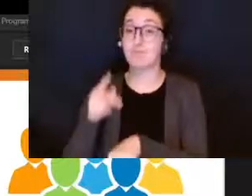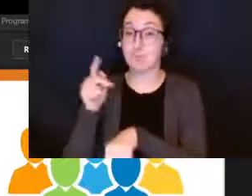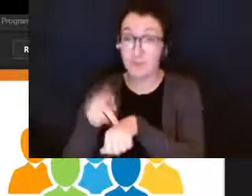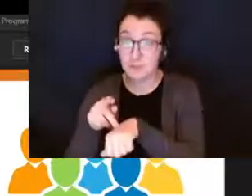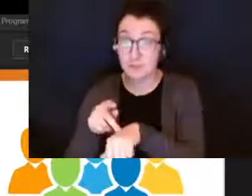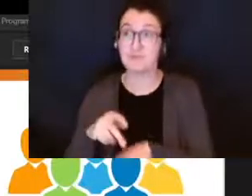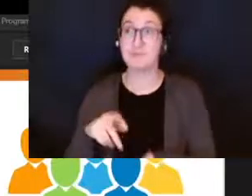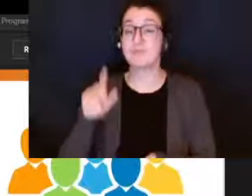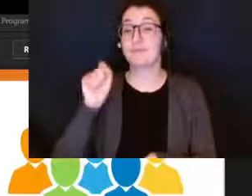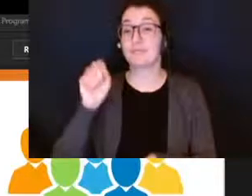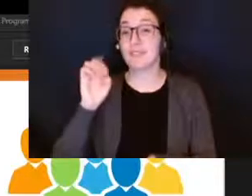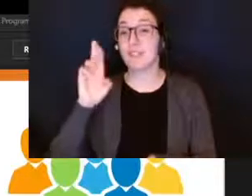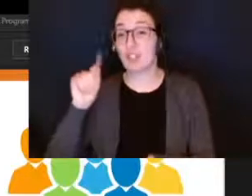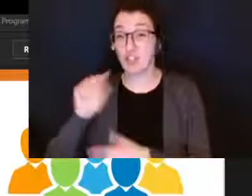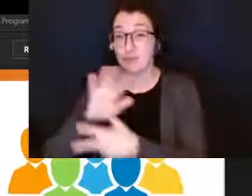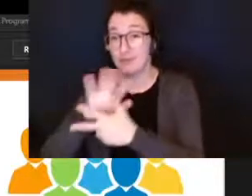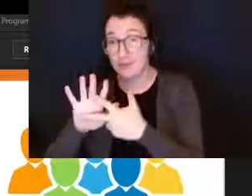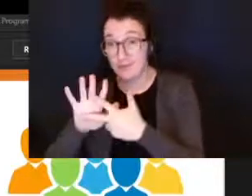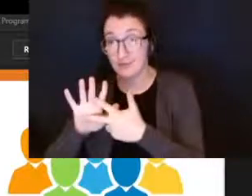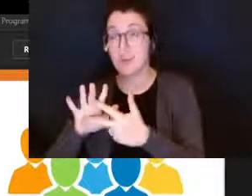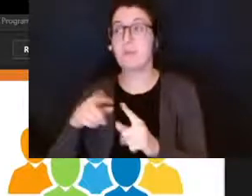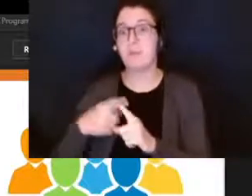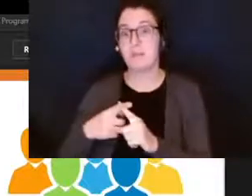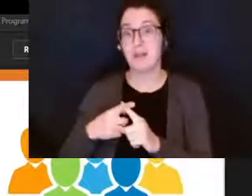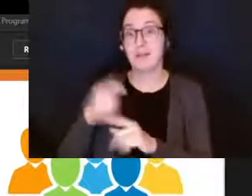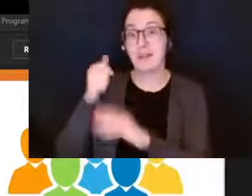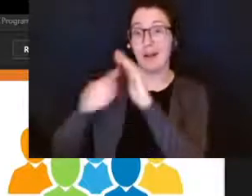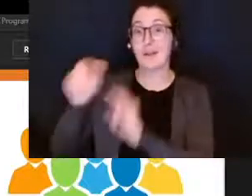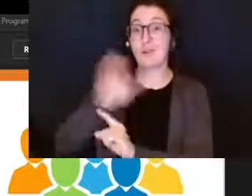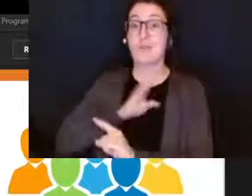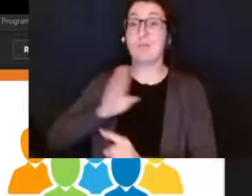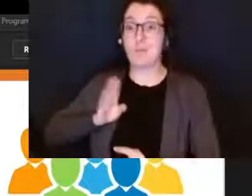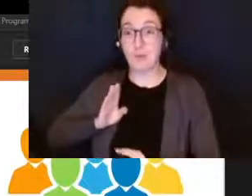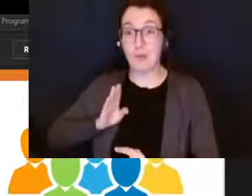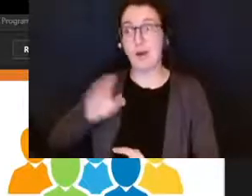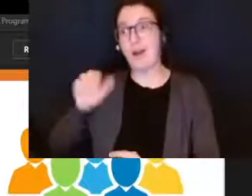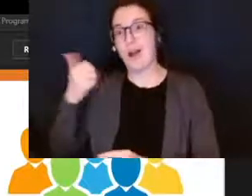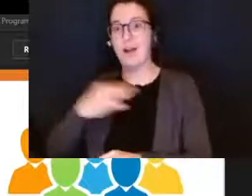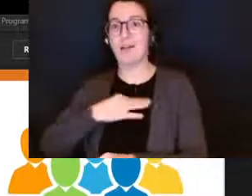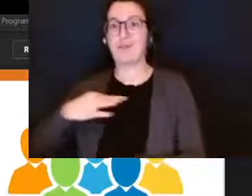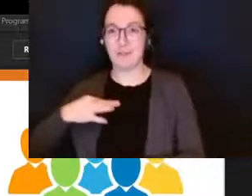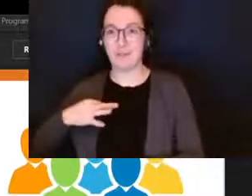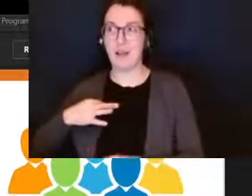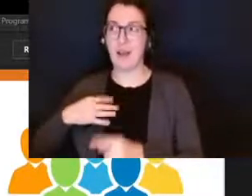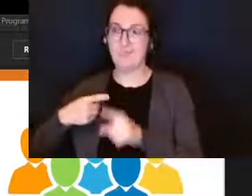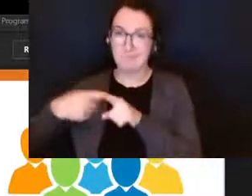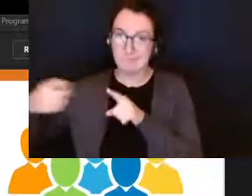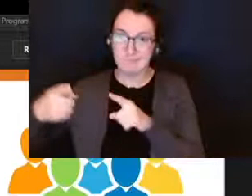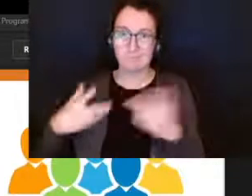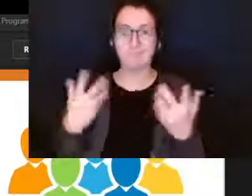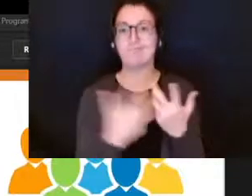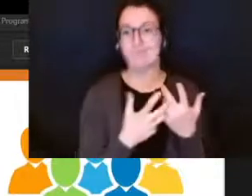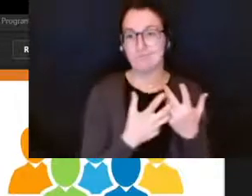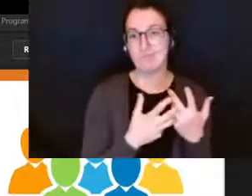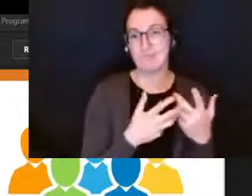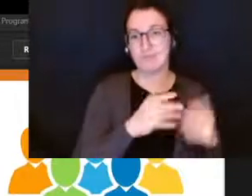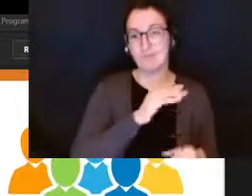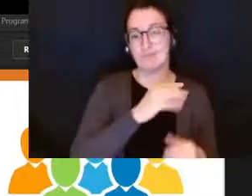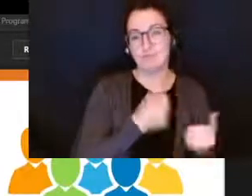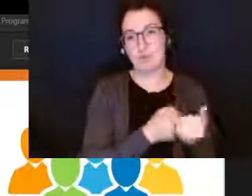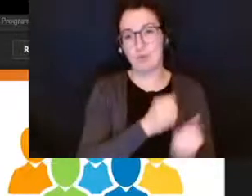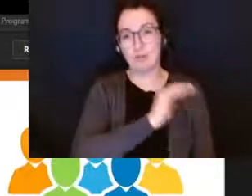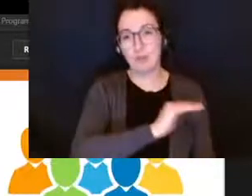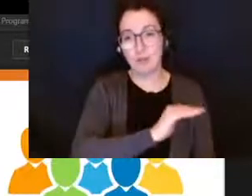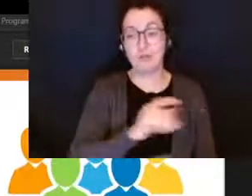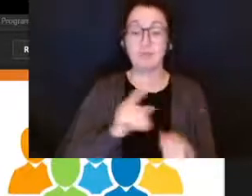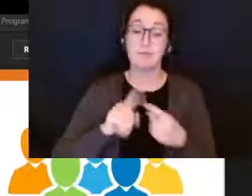teacher we also have a number of board-based special education support staff to support your child so we have behavior analysts child